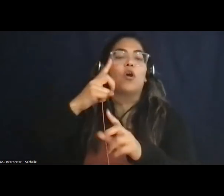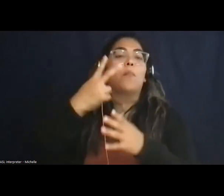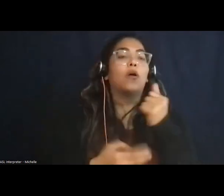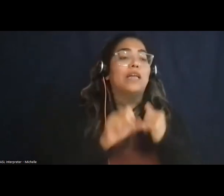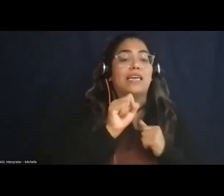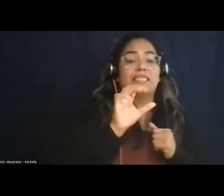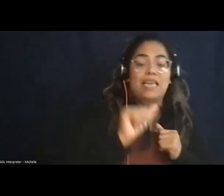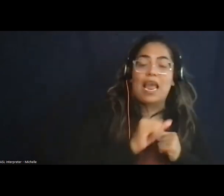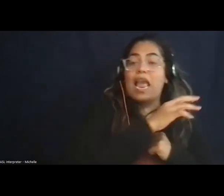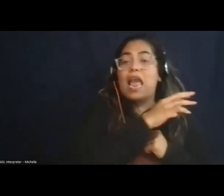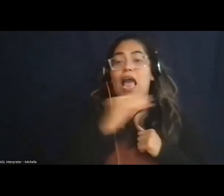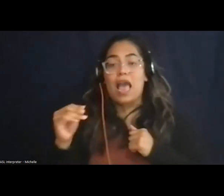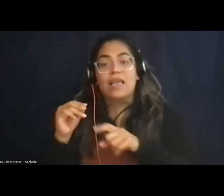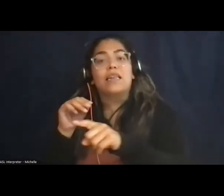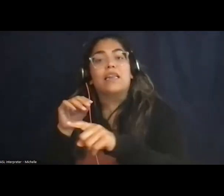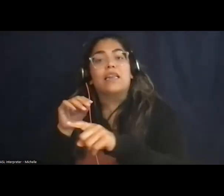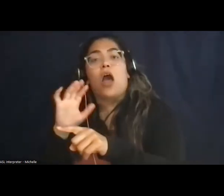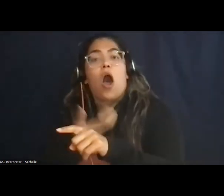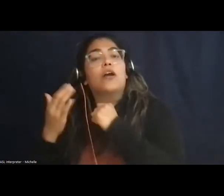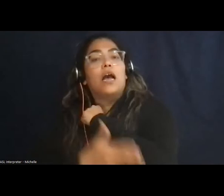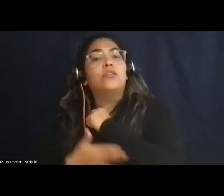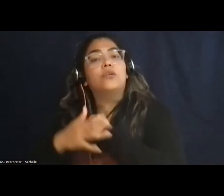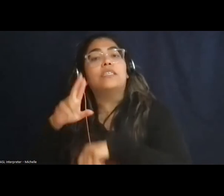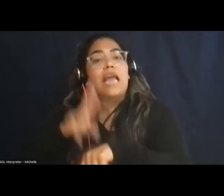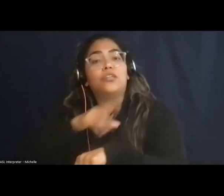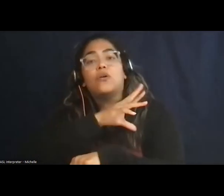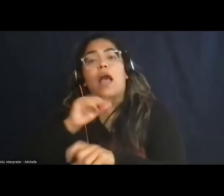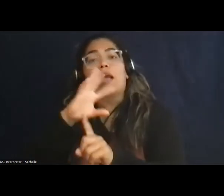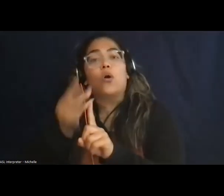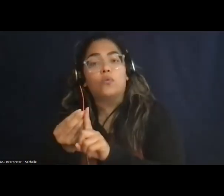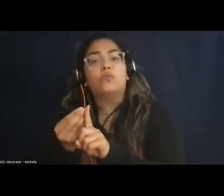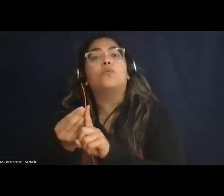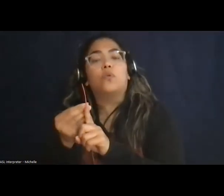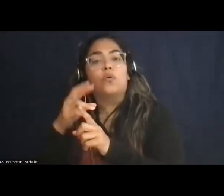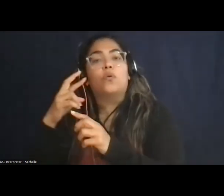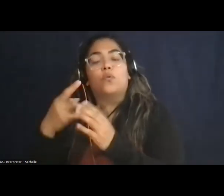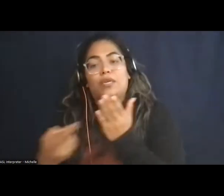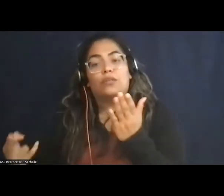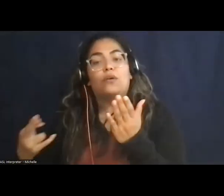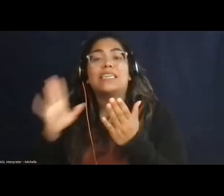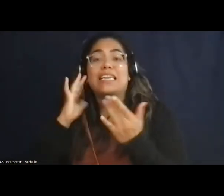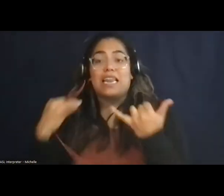Association as well as our country's natural and cultural resources, and I'll pass it back.